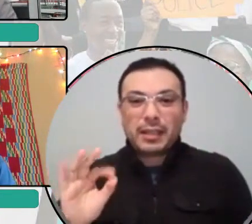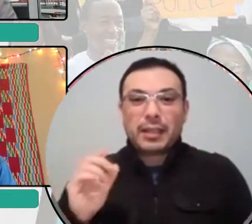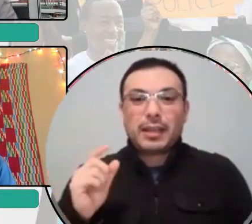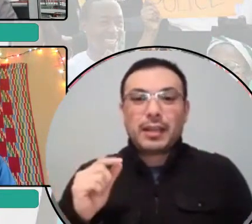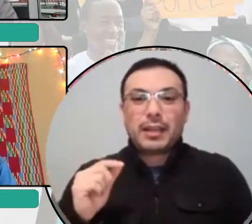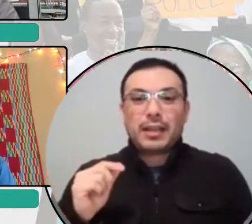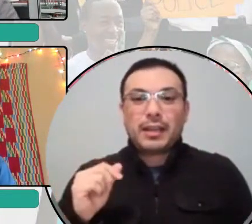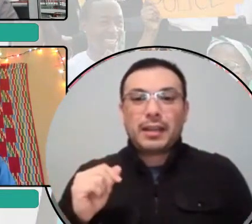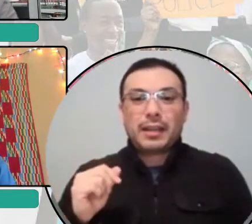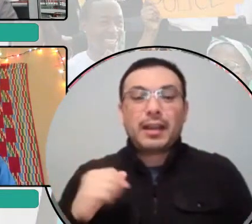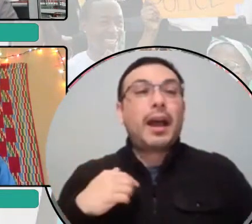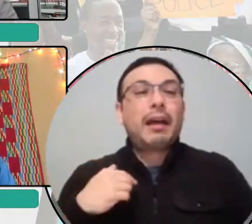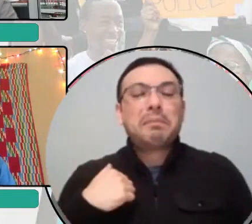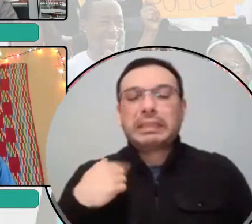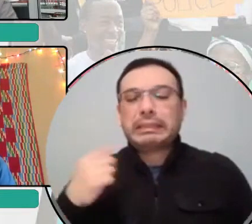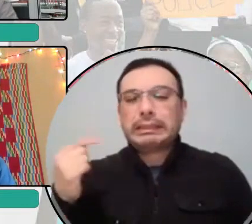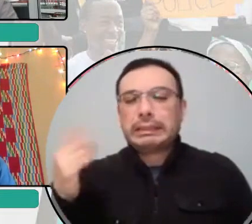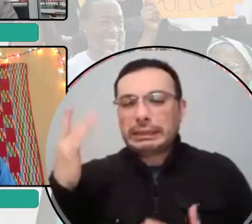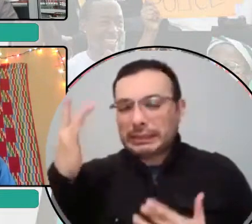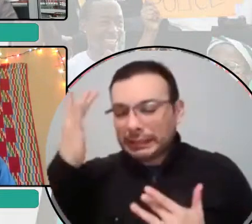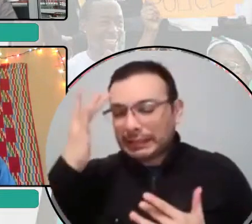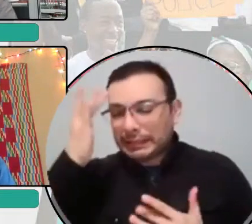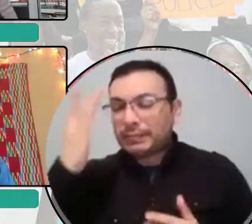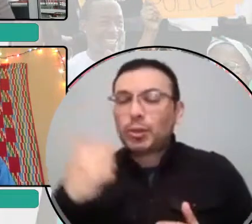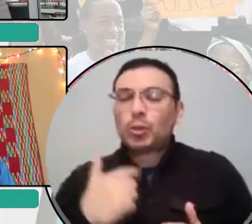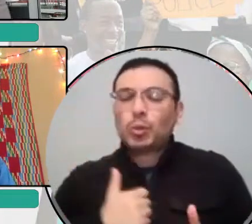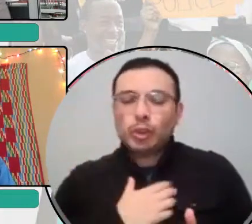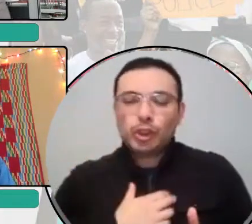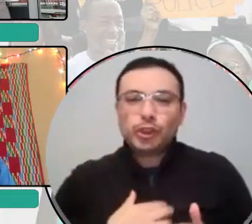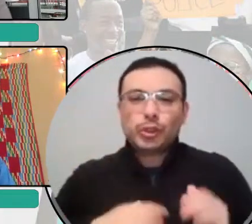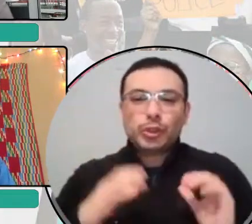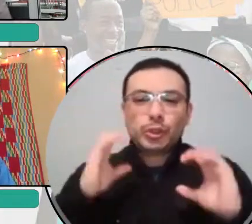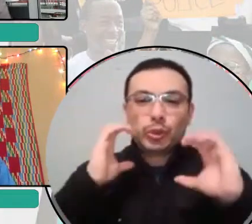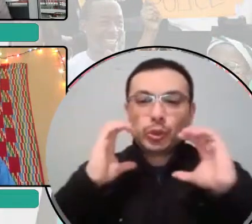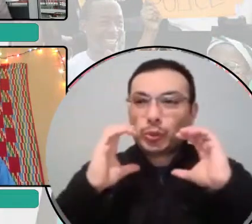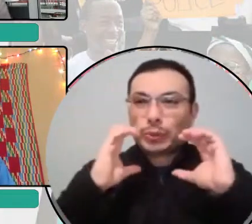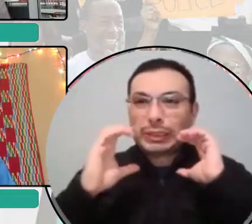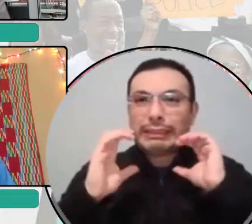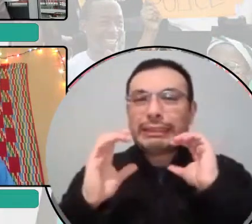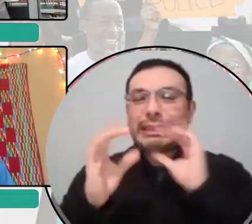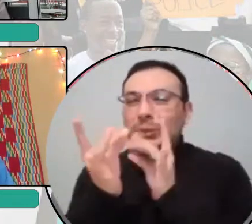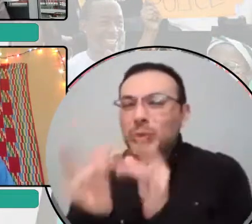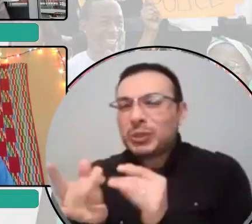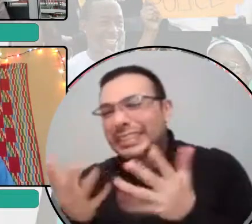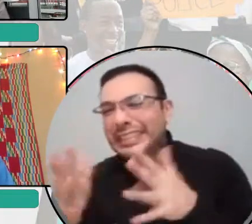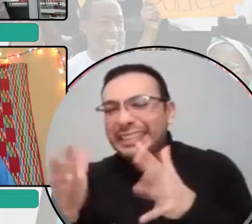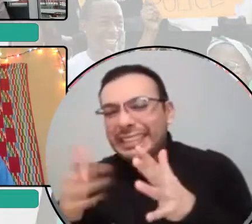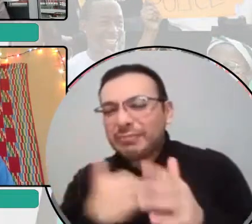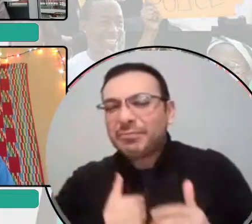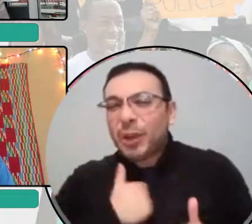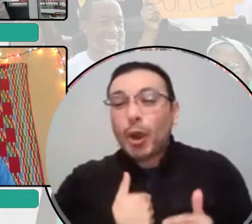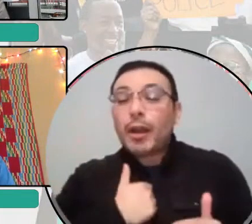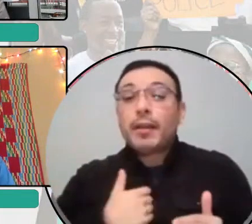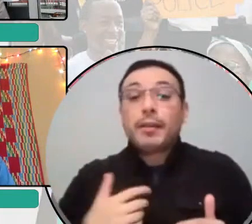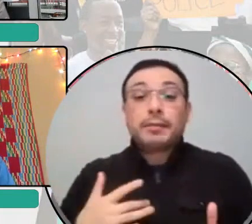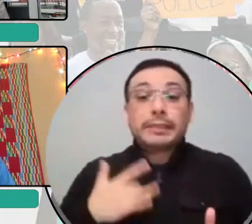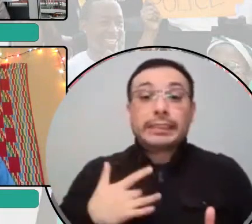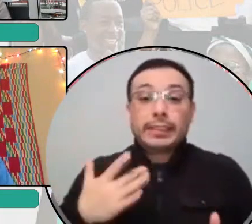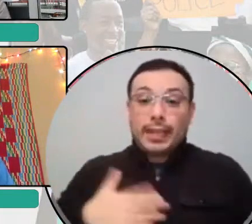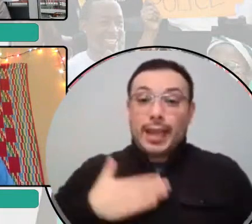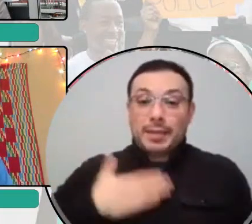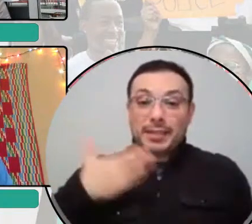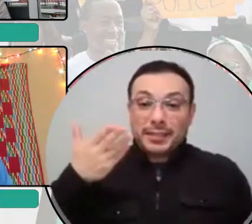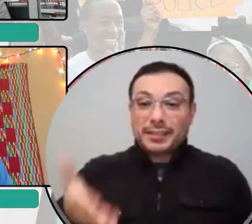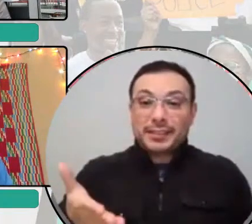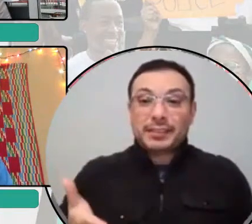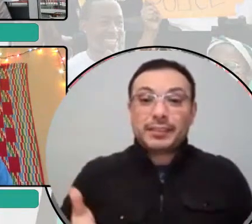so I'm sorry if I, uh, didn't communicate as well as I could have, but, um, it's been an honor. Thank you guys. And, uh, Zena and, uh, Dean, you've